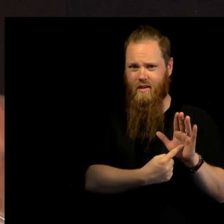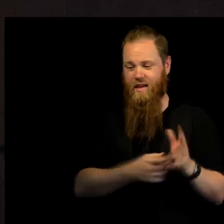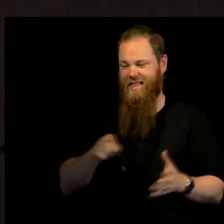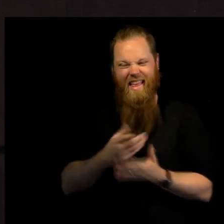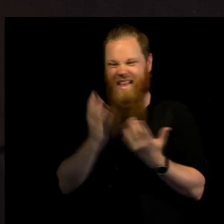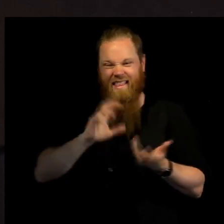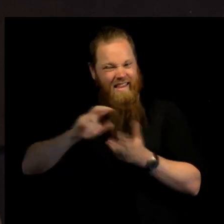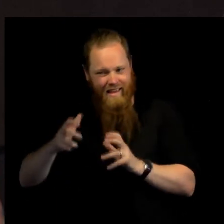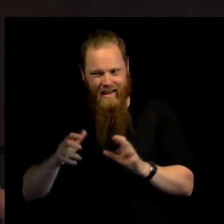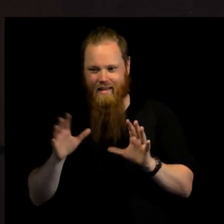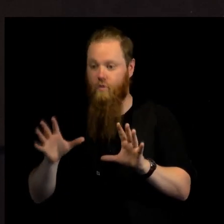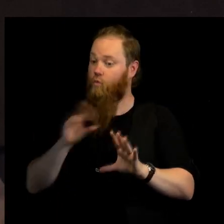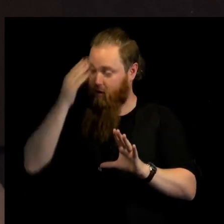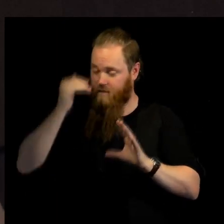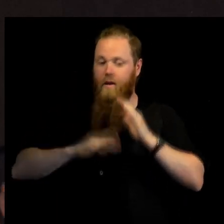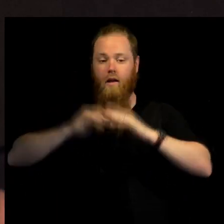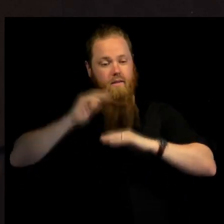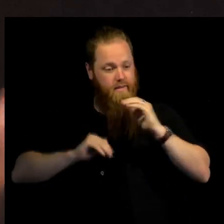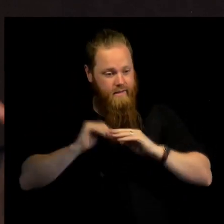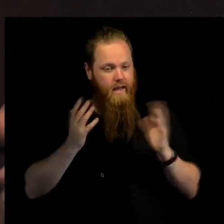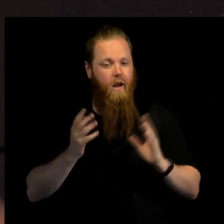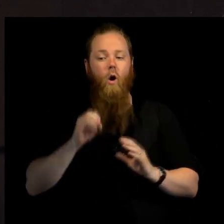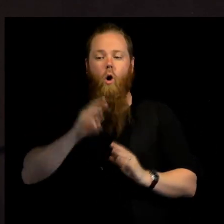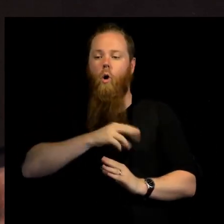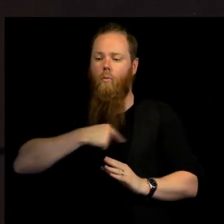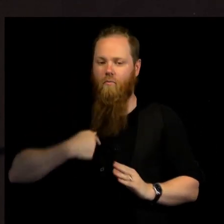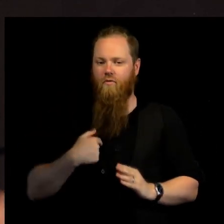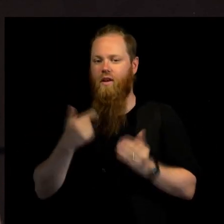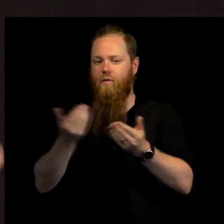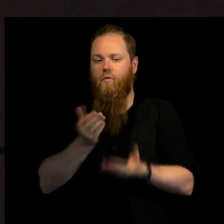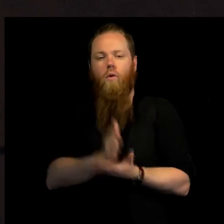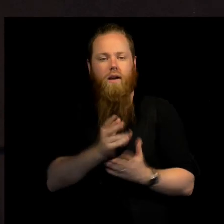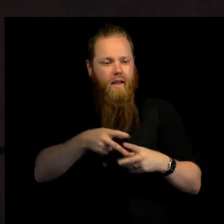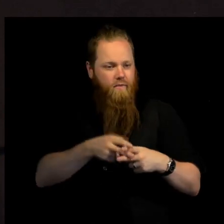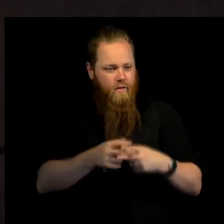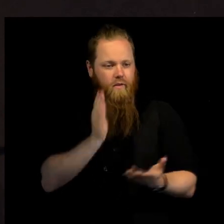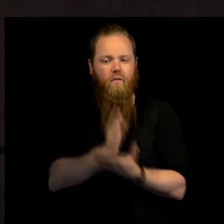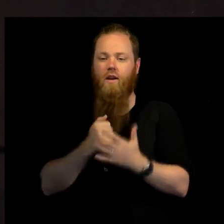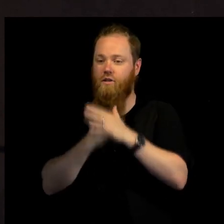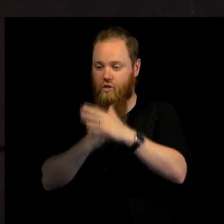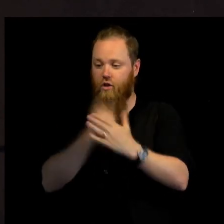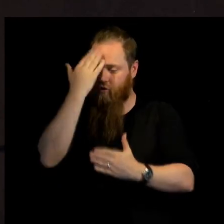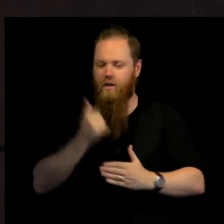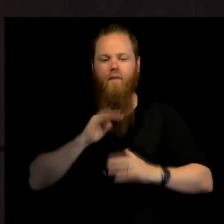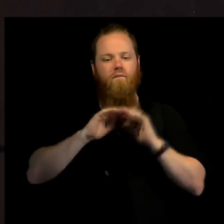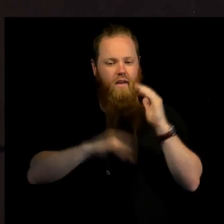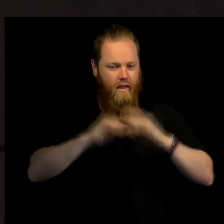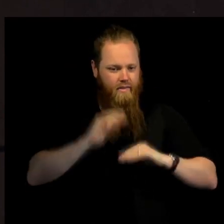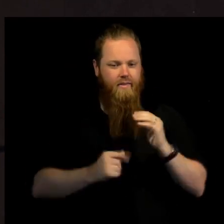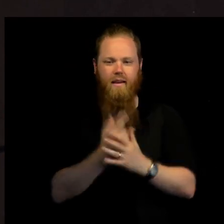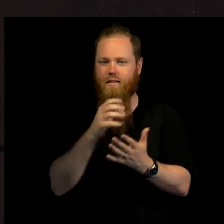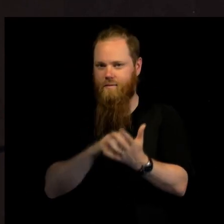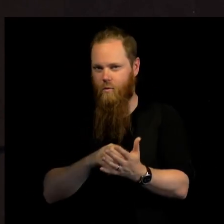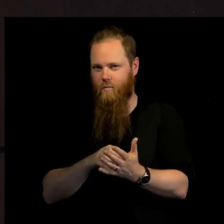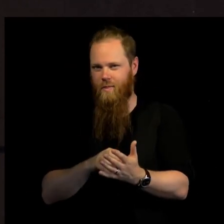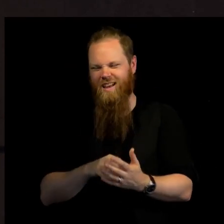are not able to, we are able to deal with it if we are given the right tools and the right support. So these are sort of the two,